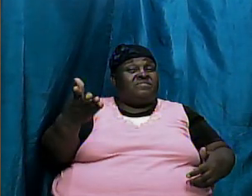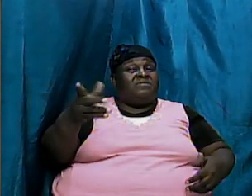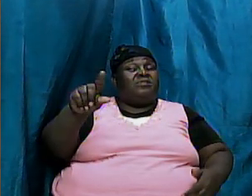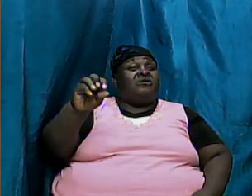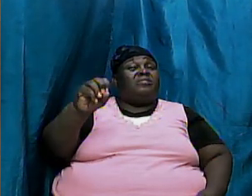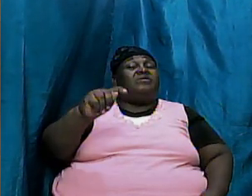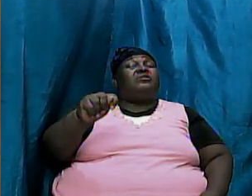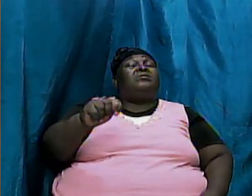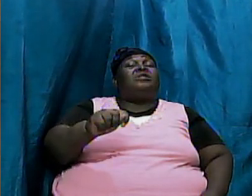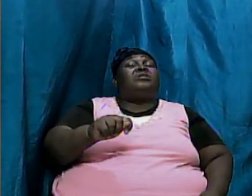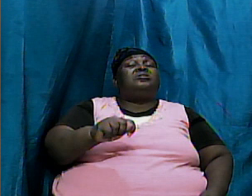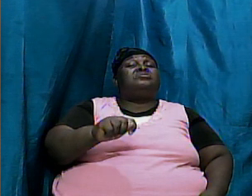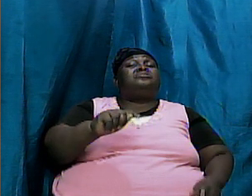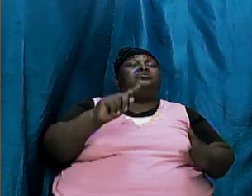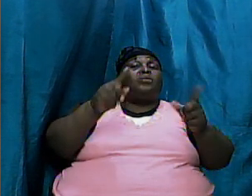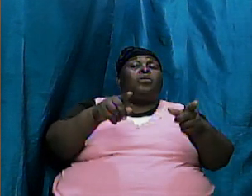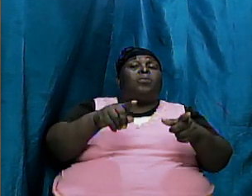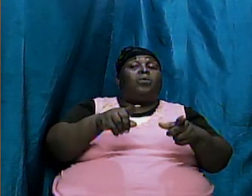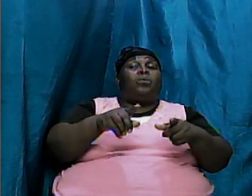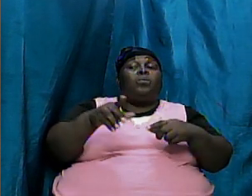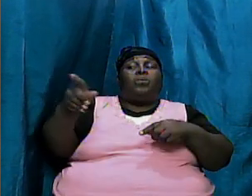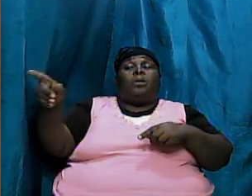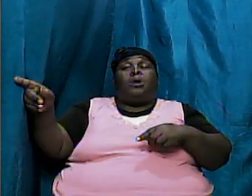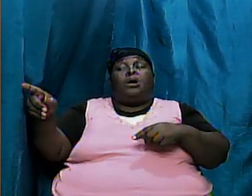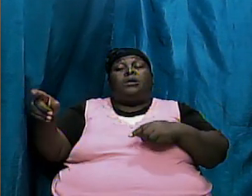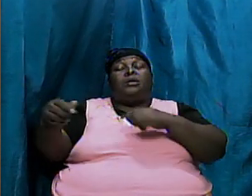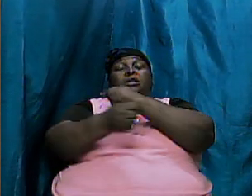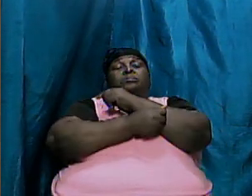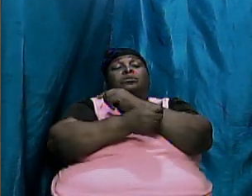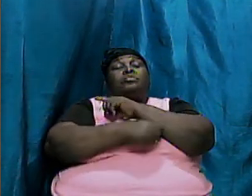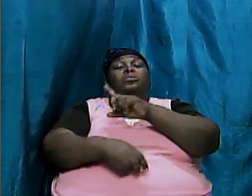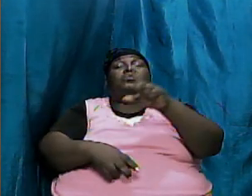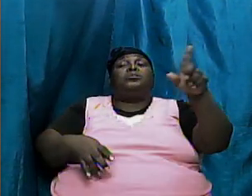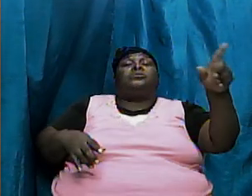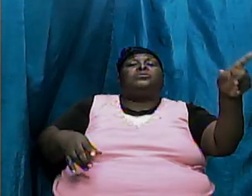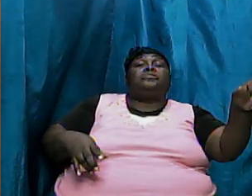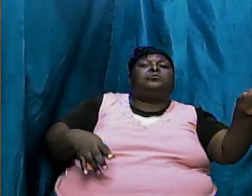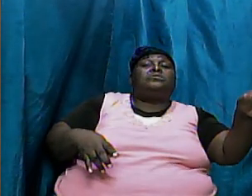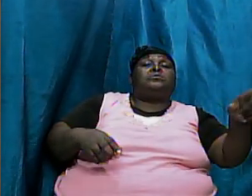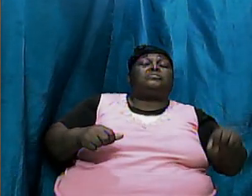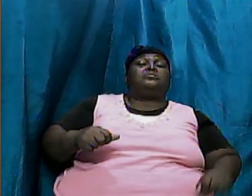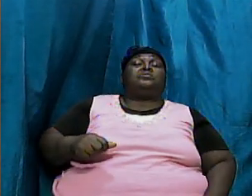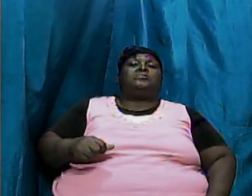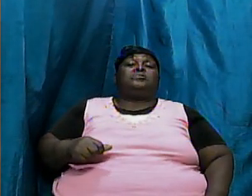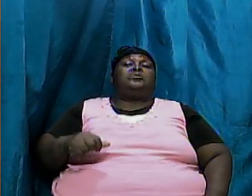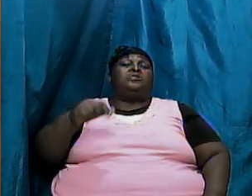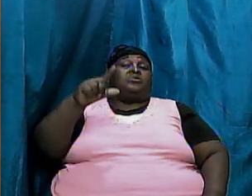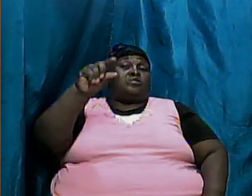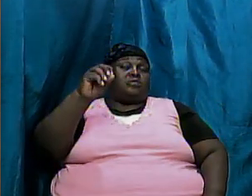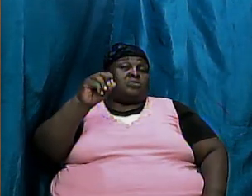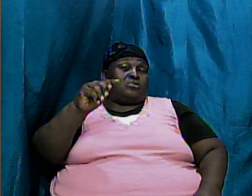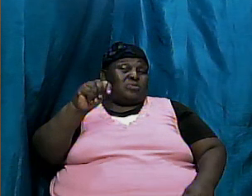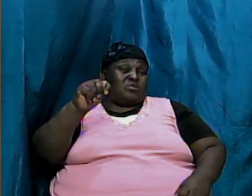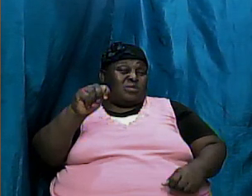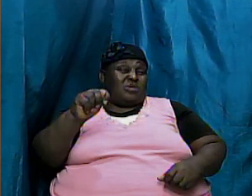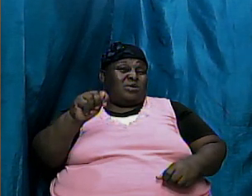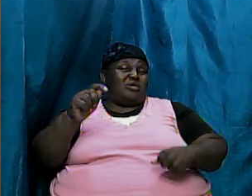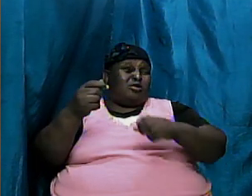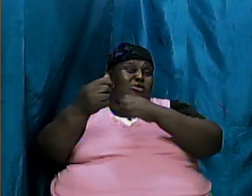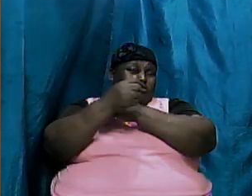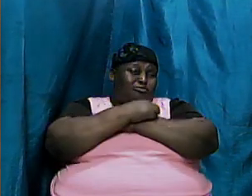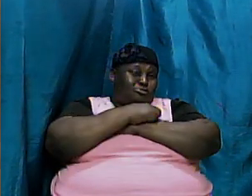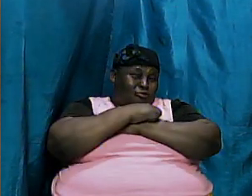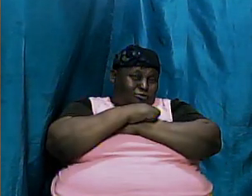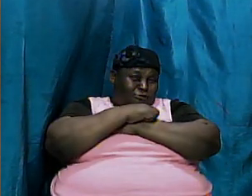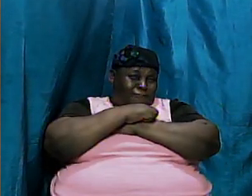one way Abraham went the other and so Lot loved the plains of